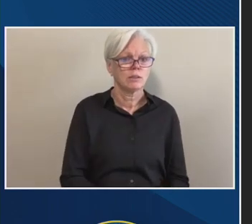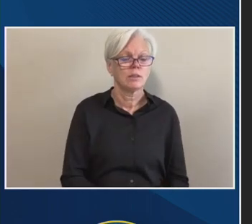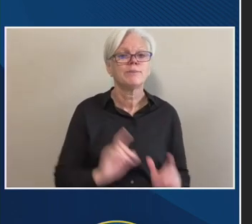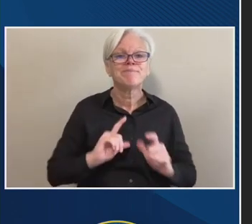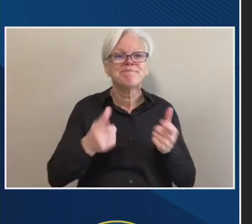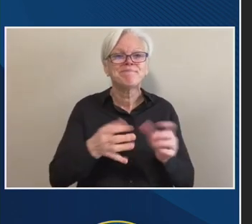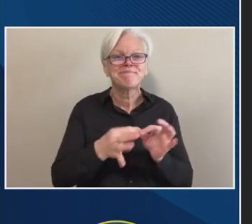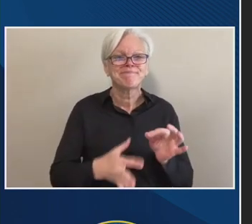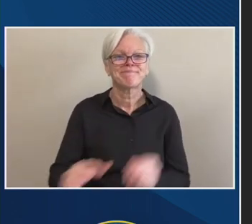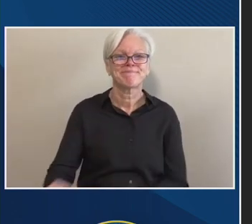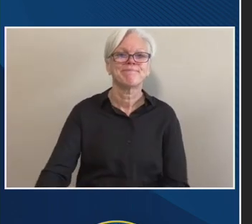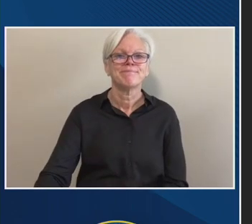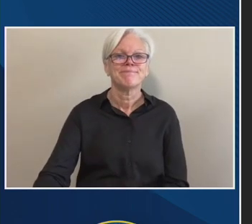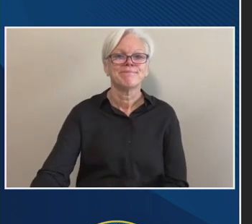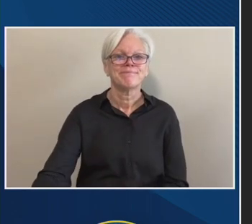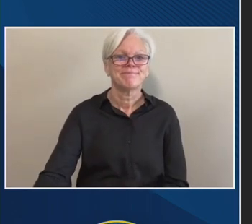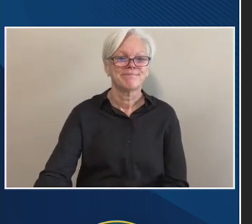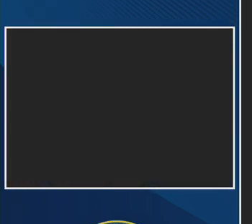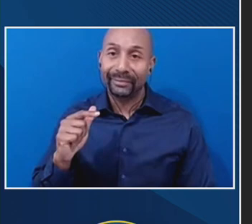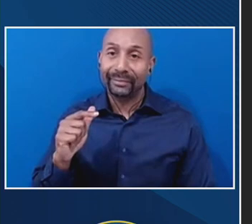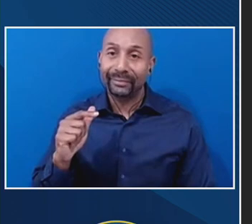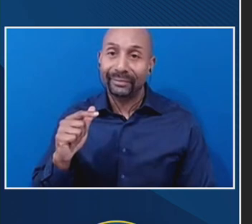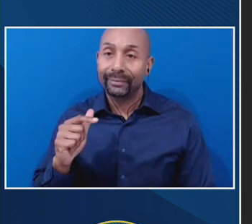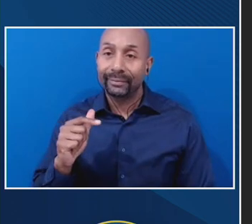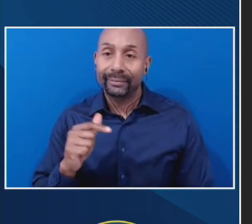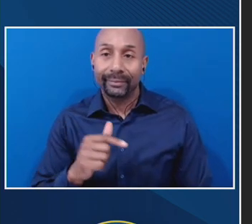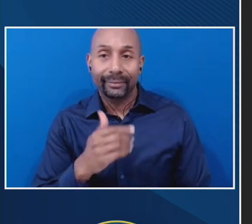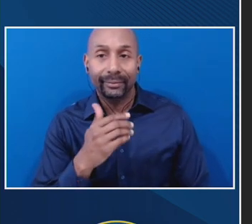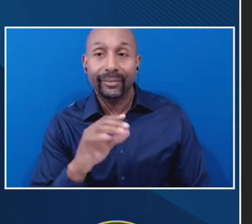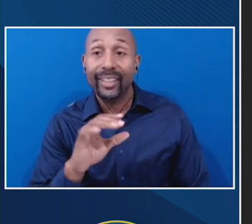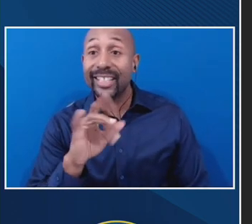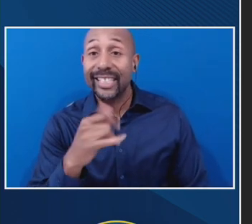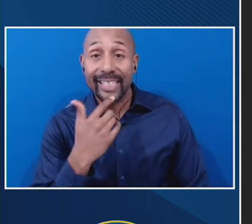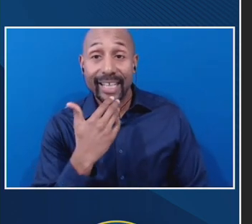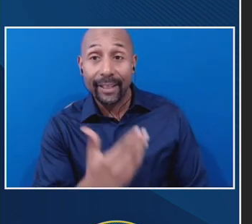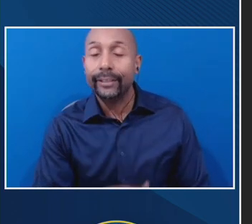Thanks. Thank you. Joe.